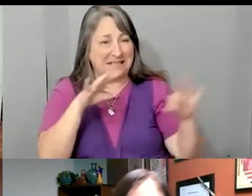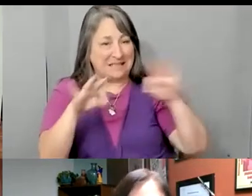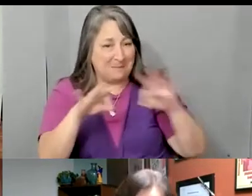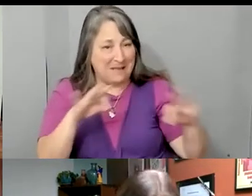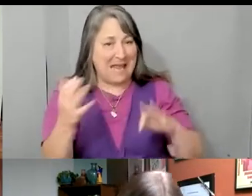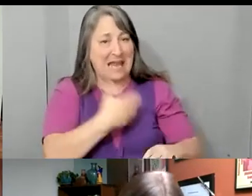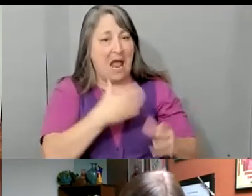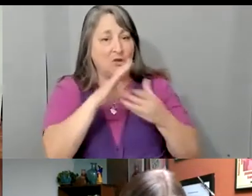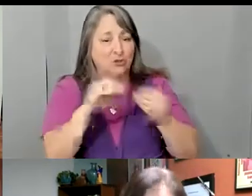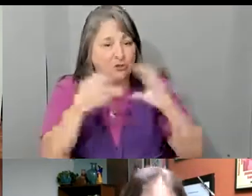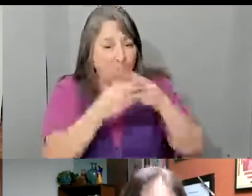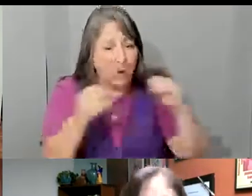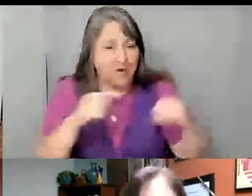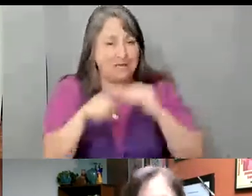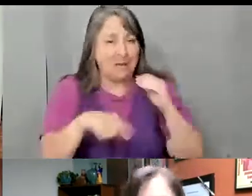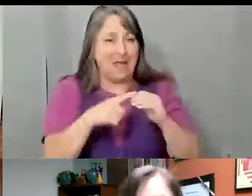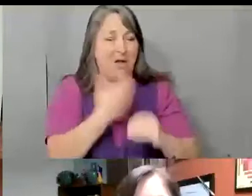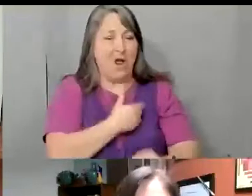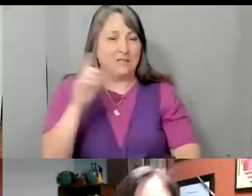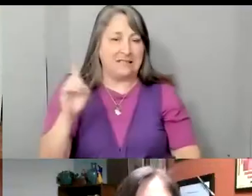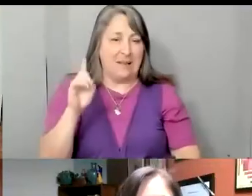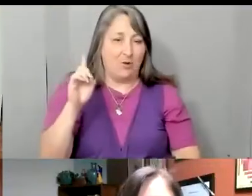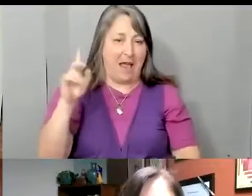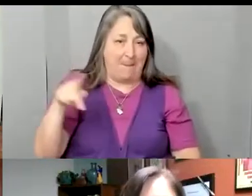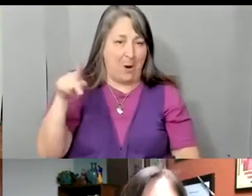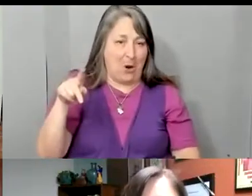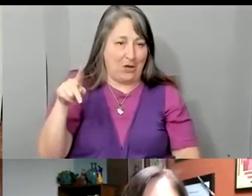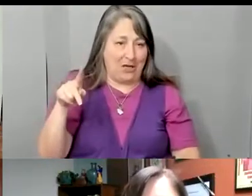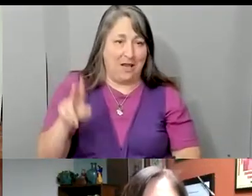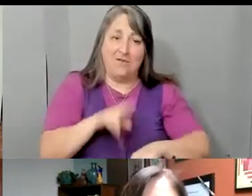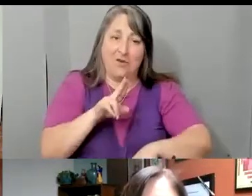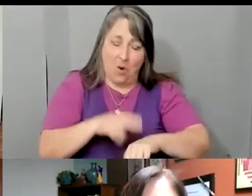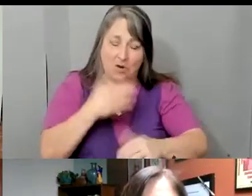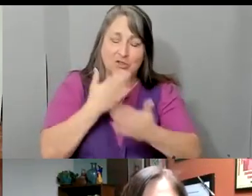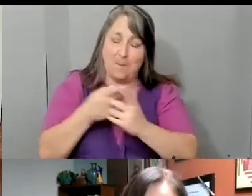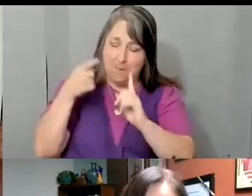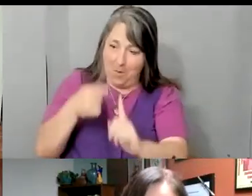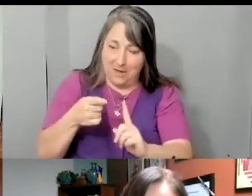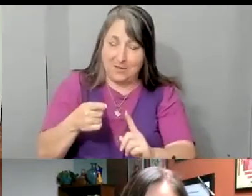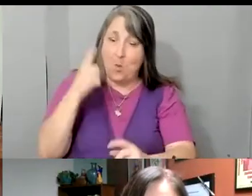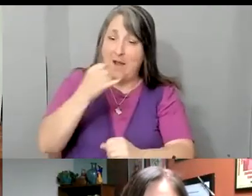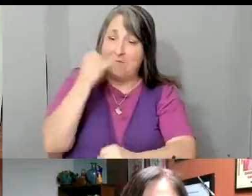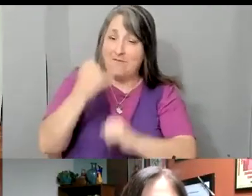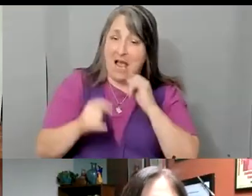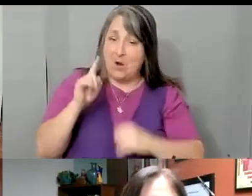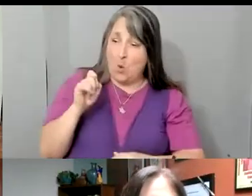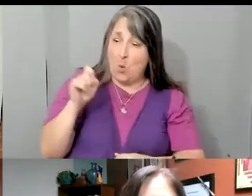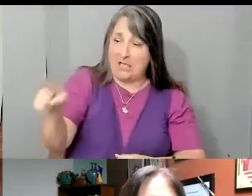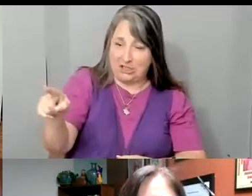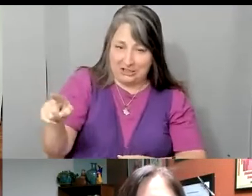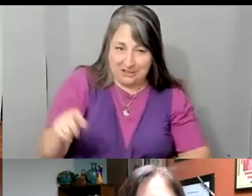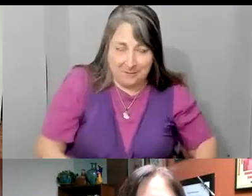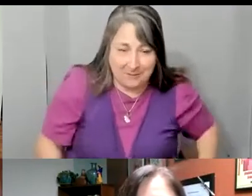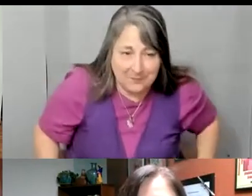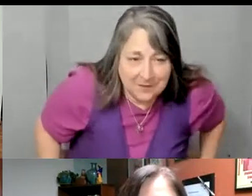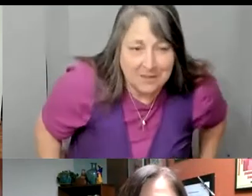Democrático. Claro que sí. Gracias. punto, buen punto. All right, so we have a final question for you, and we're